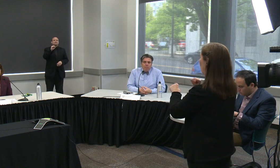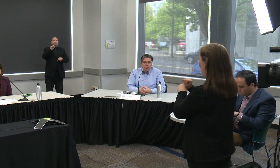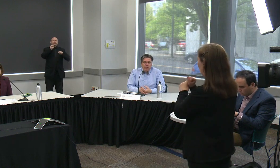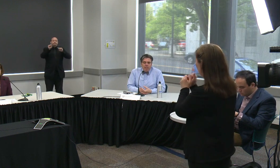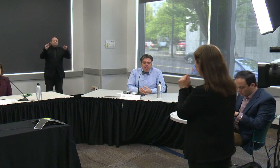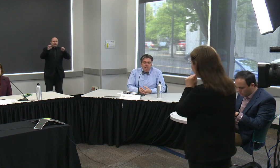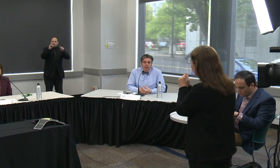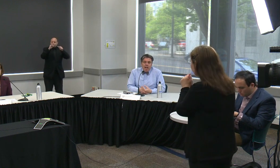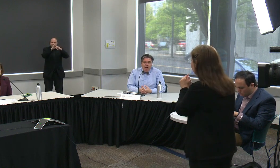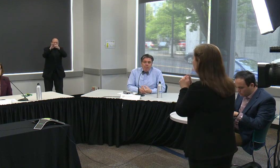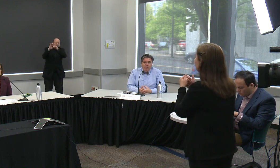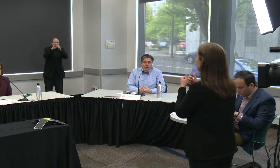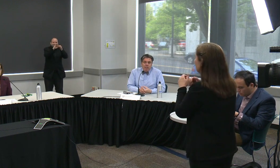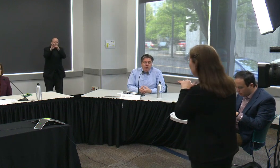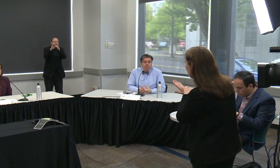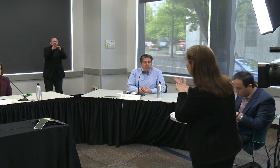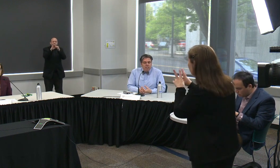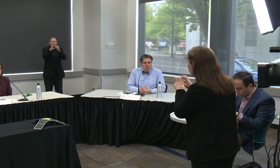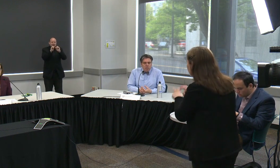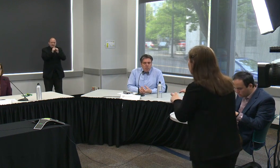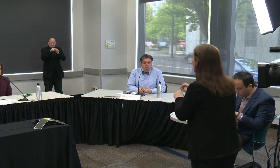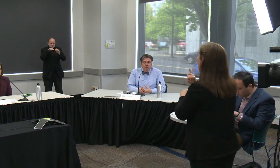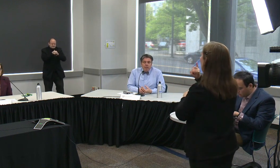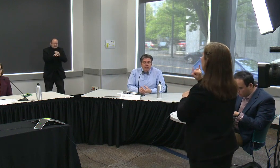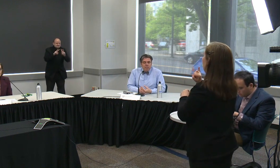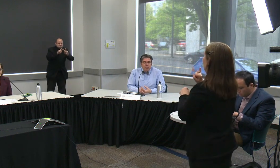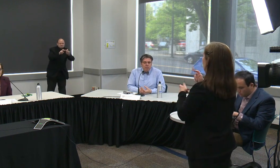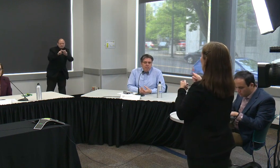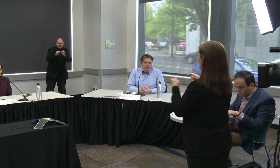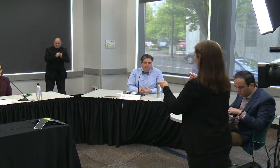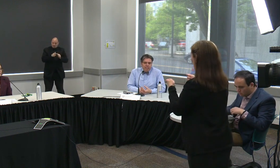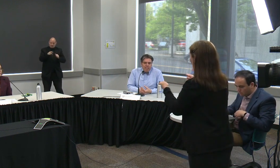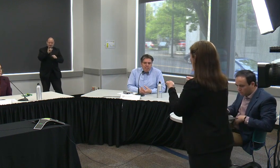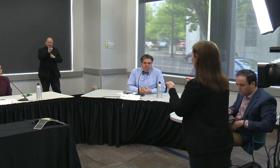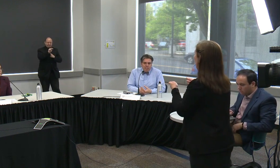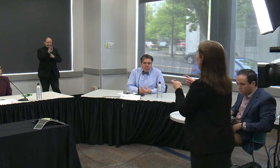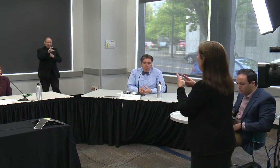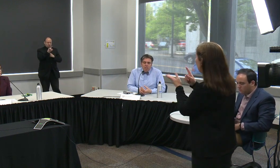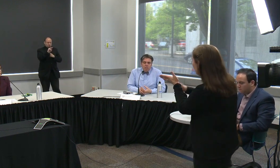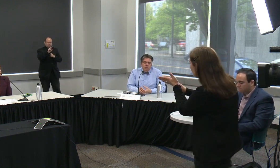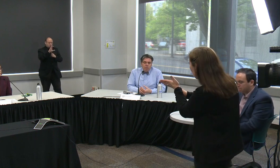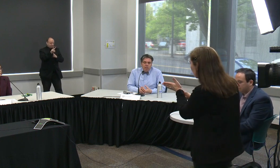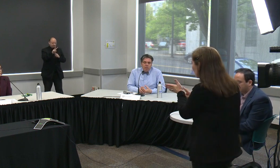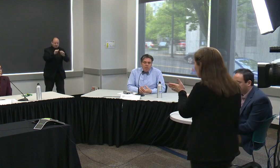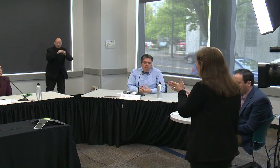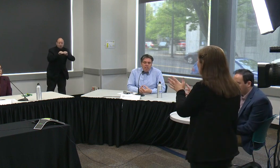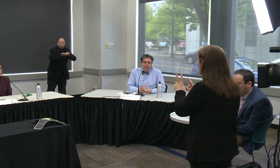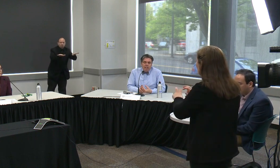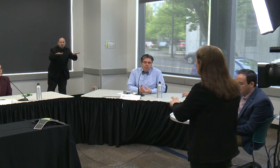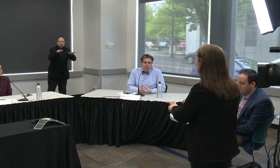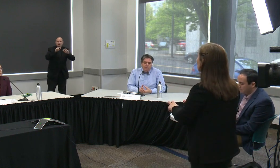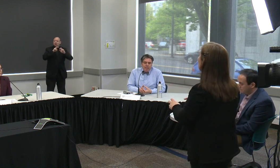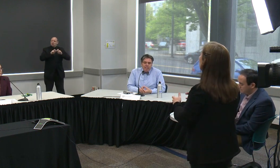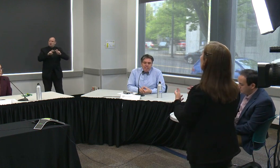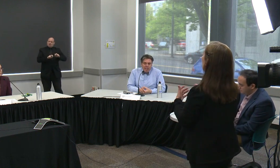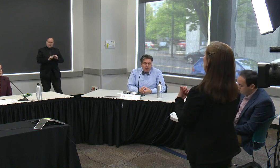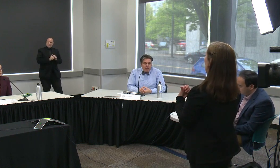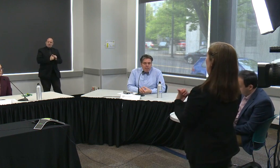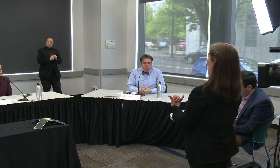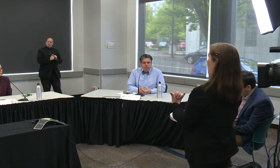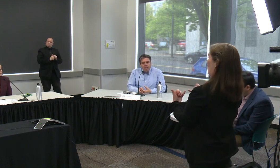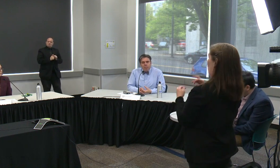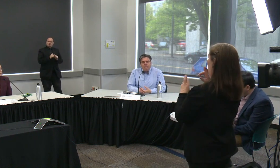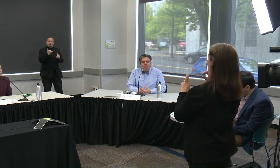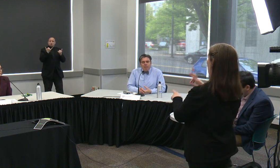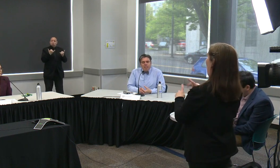to come in and do infection control but also to do these investigations so you know currently as we respond to each